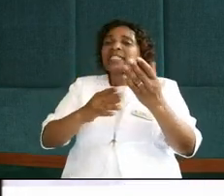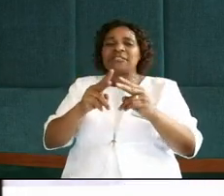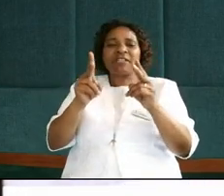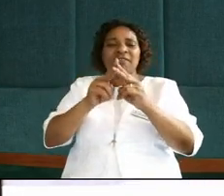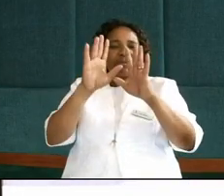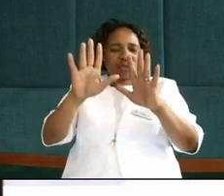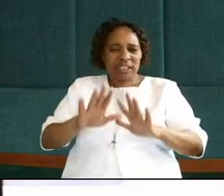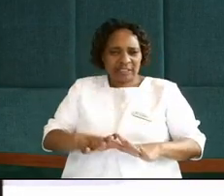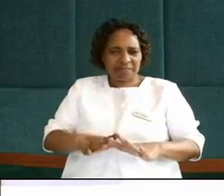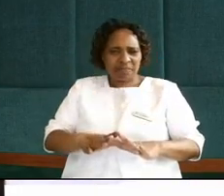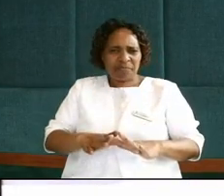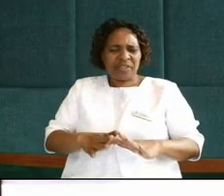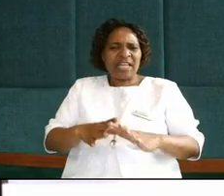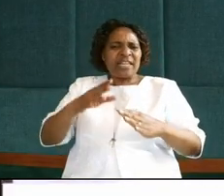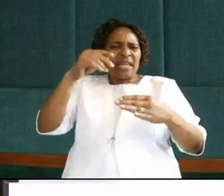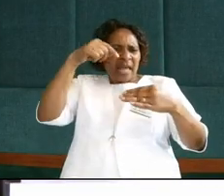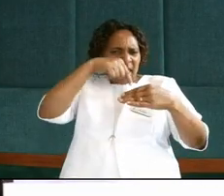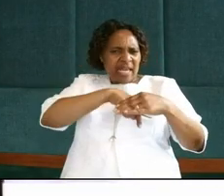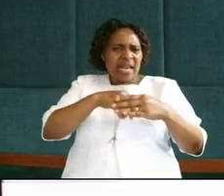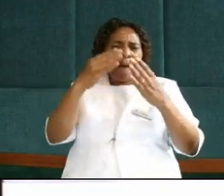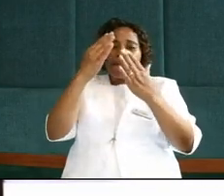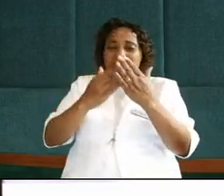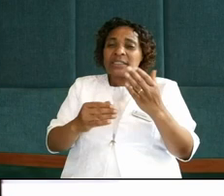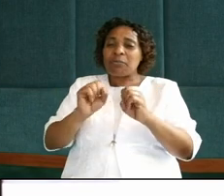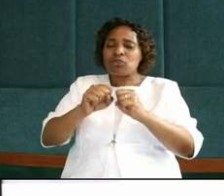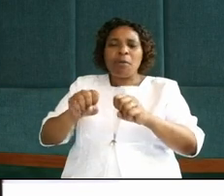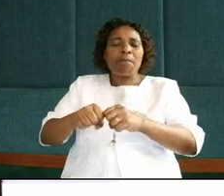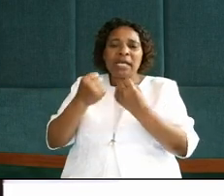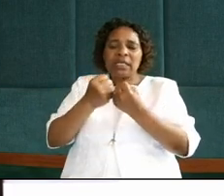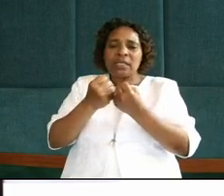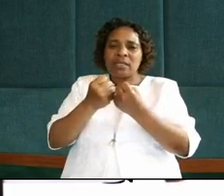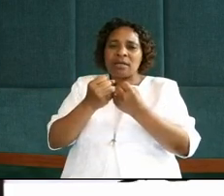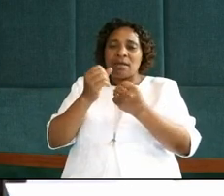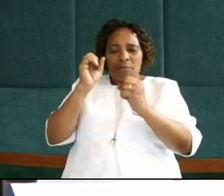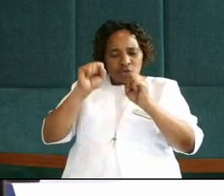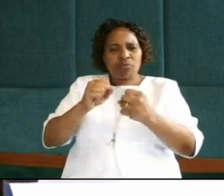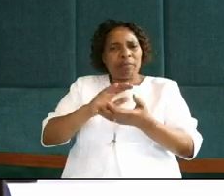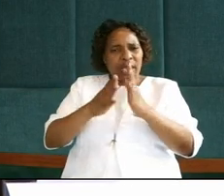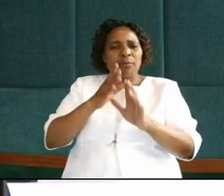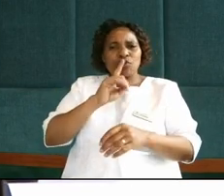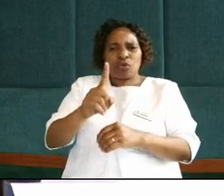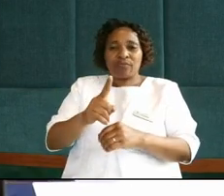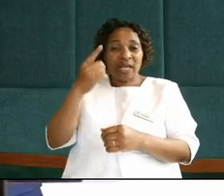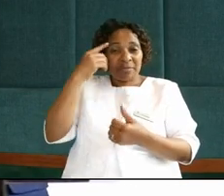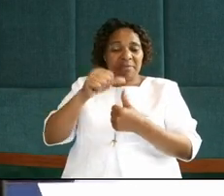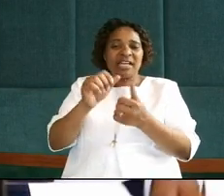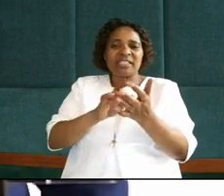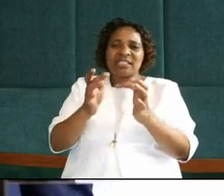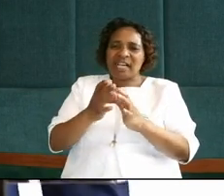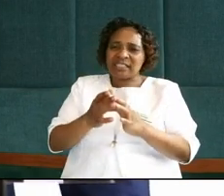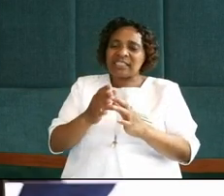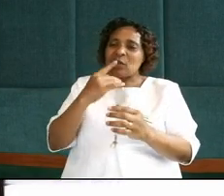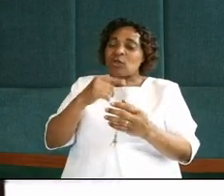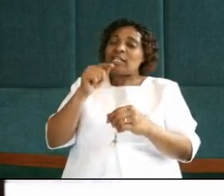If the inner cause for breaking tradition may be so, I remember Jesus teaching somewhere and saying, it is good